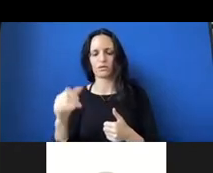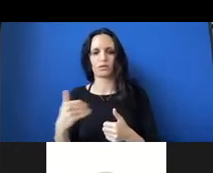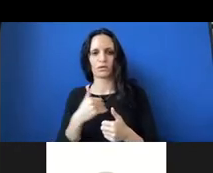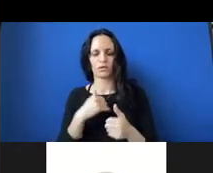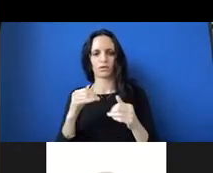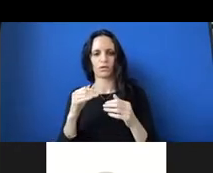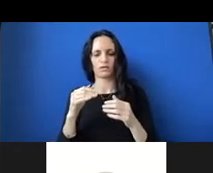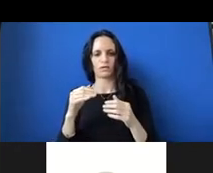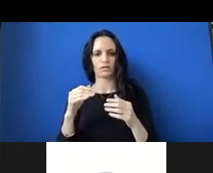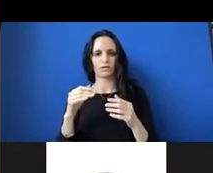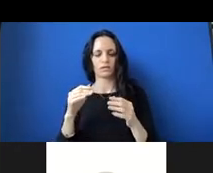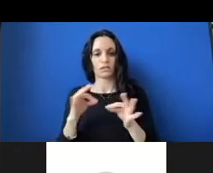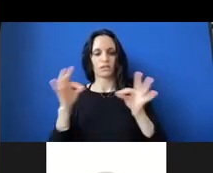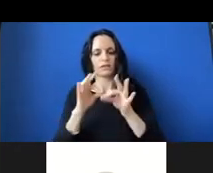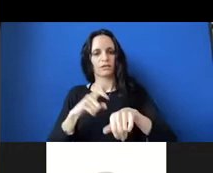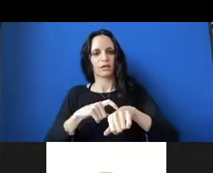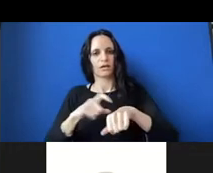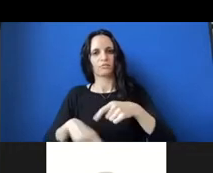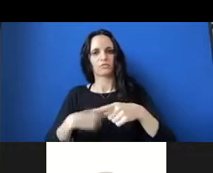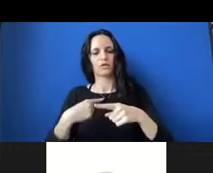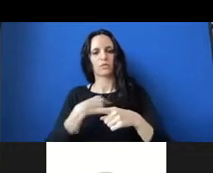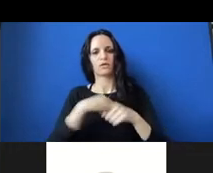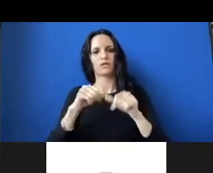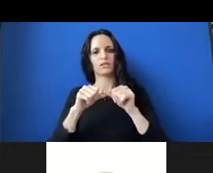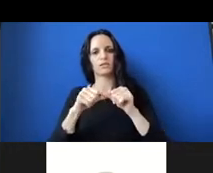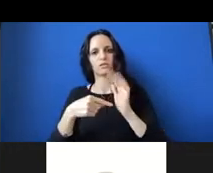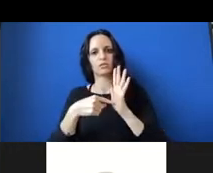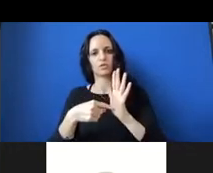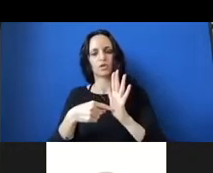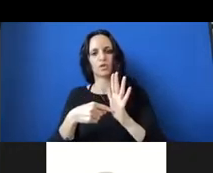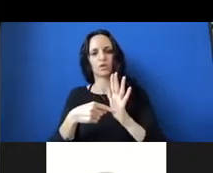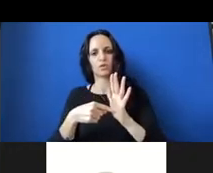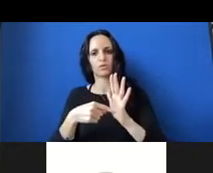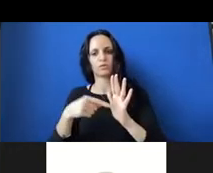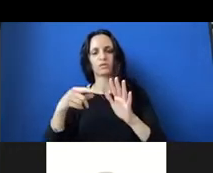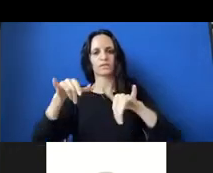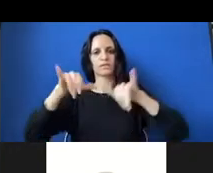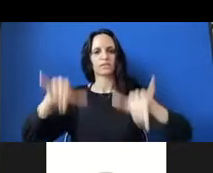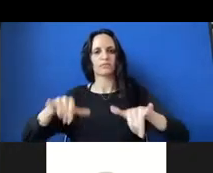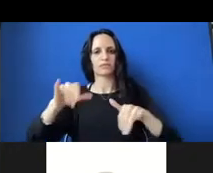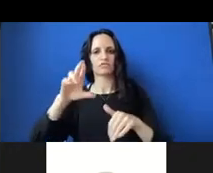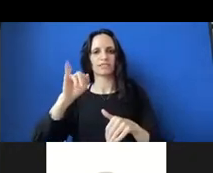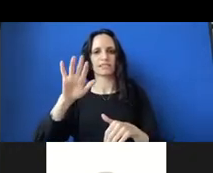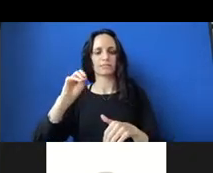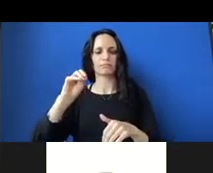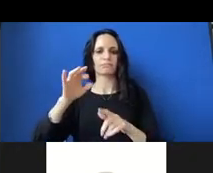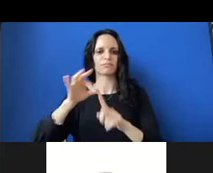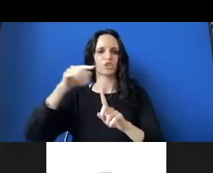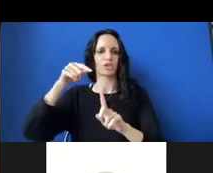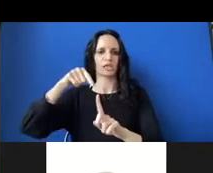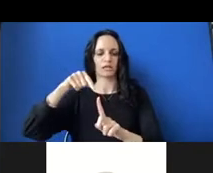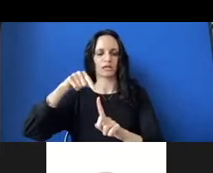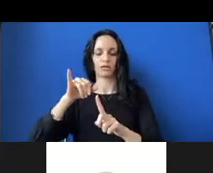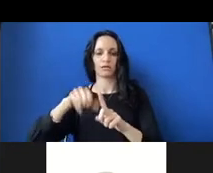times where we continue to show especially systemic racism. And this has impacted a lot of people